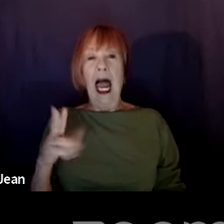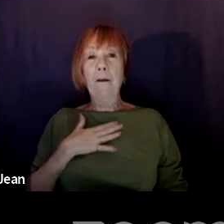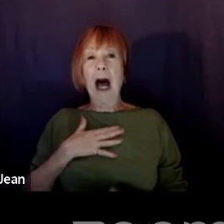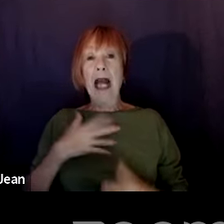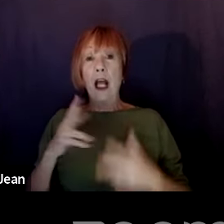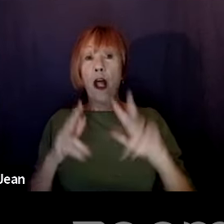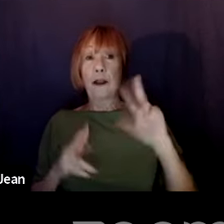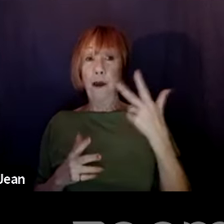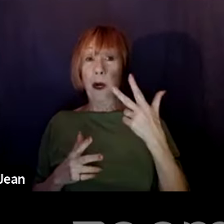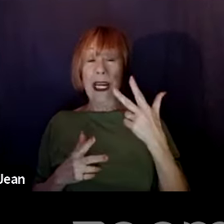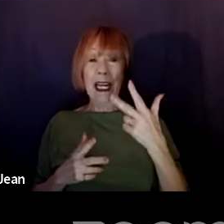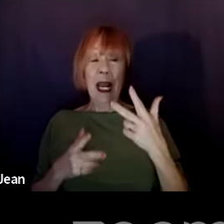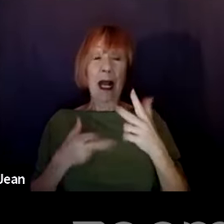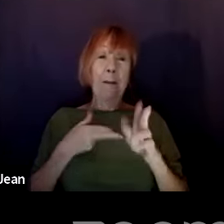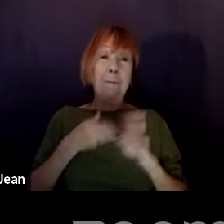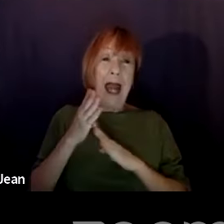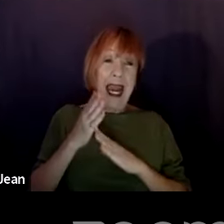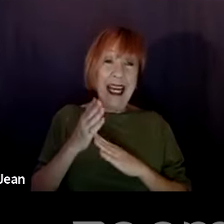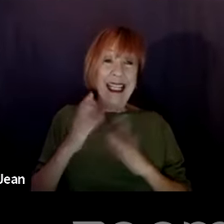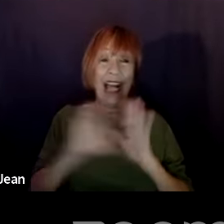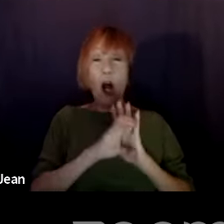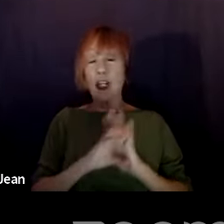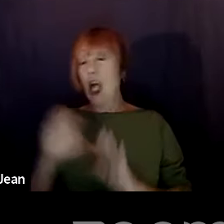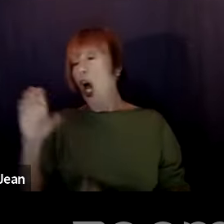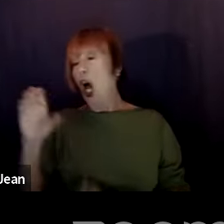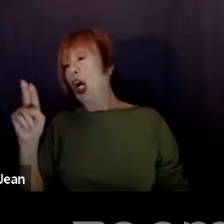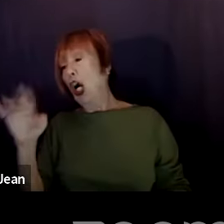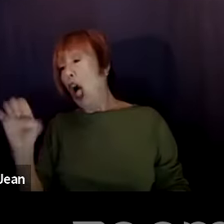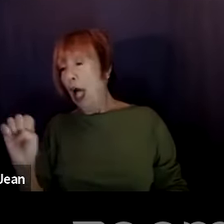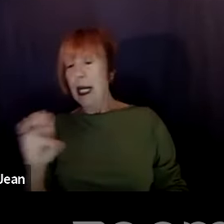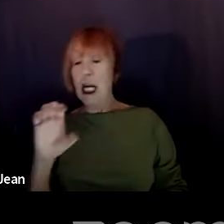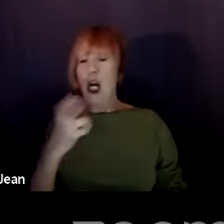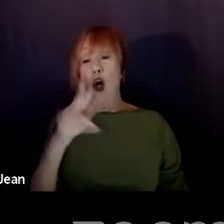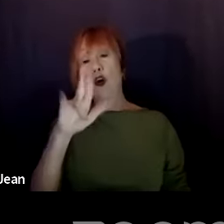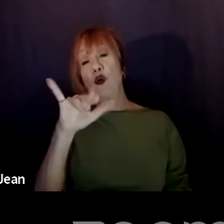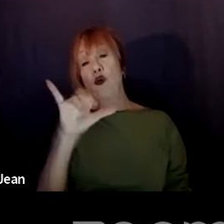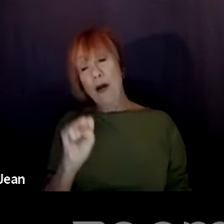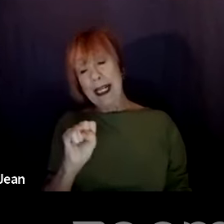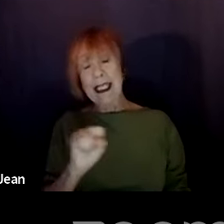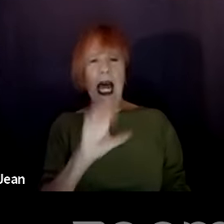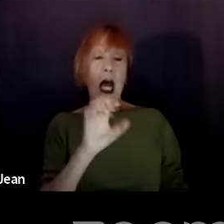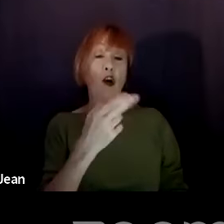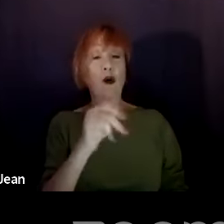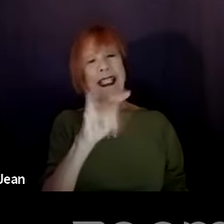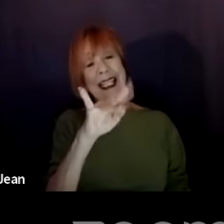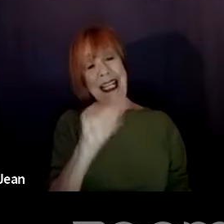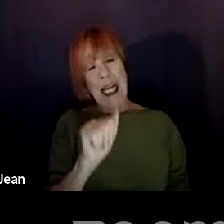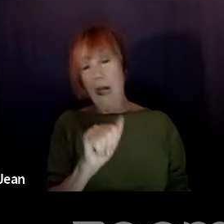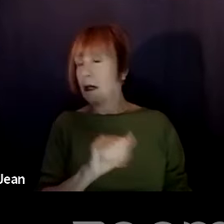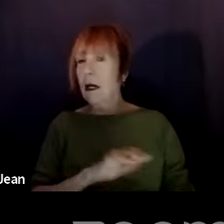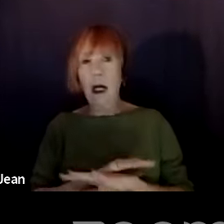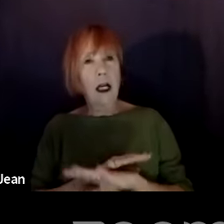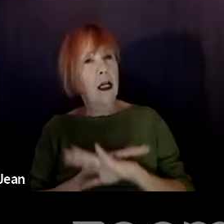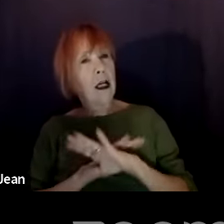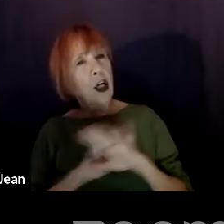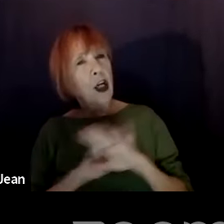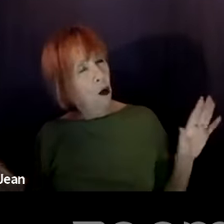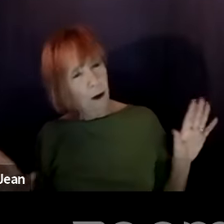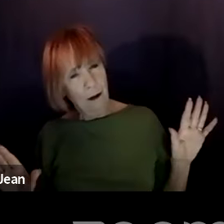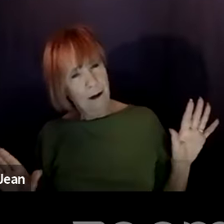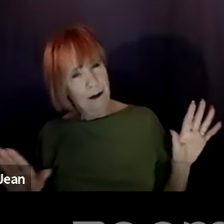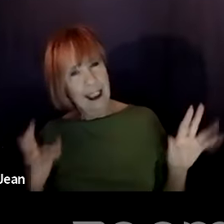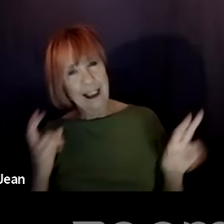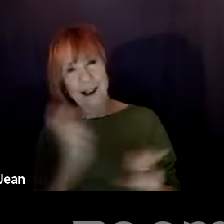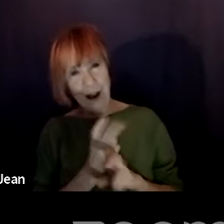Is that all right? Never. Yeah, Yeah, it's too difficult to, you know, for somebody to follow, really.